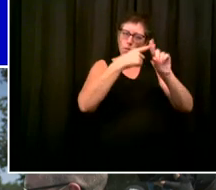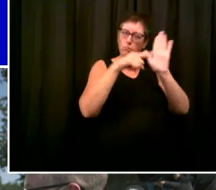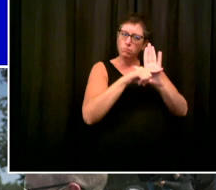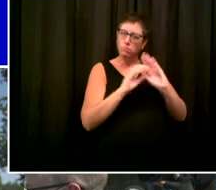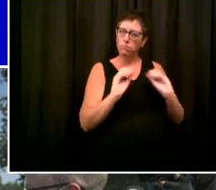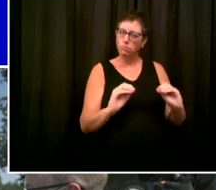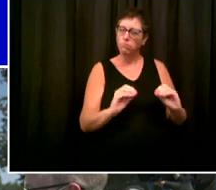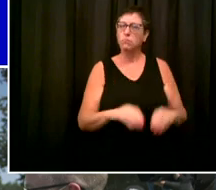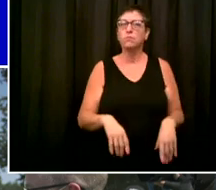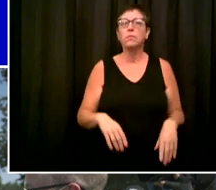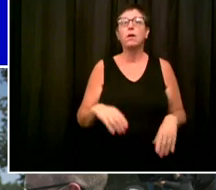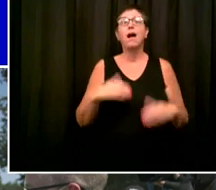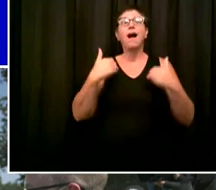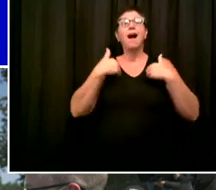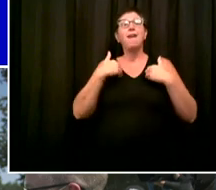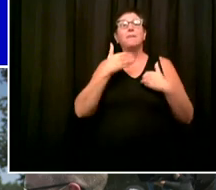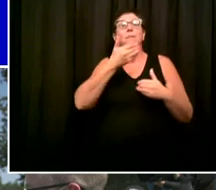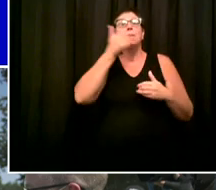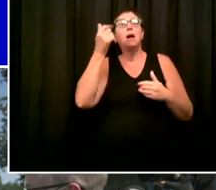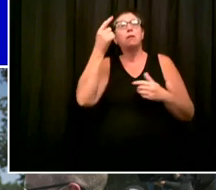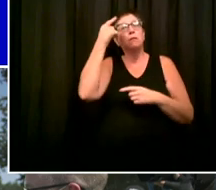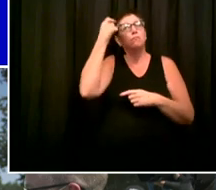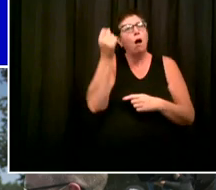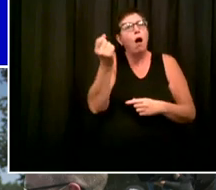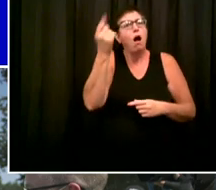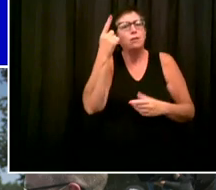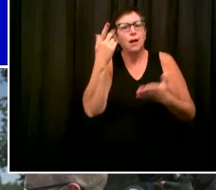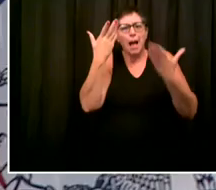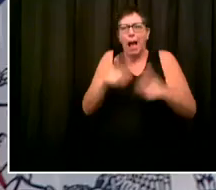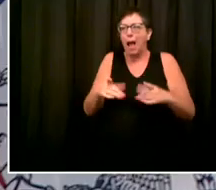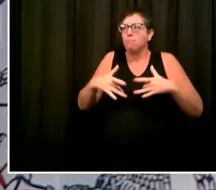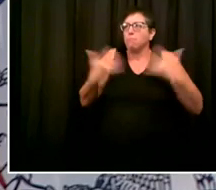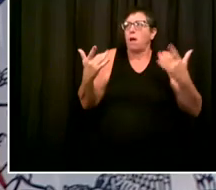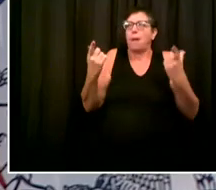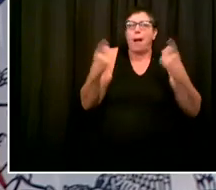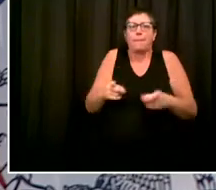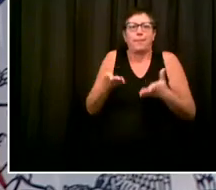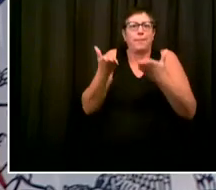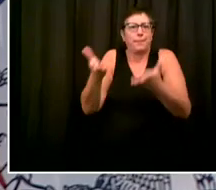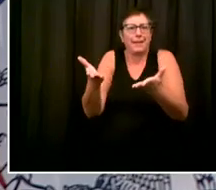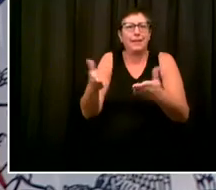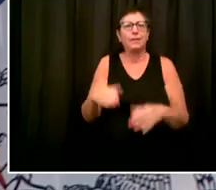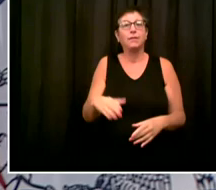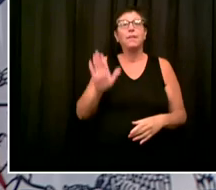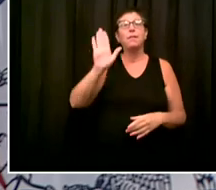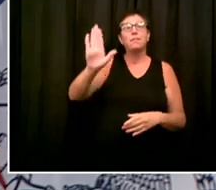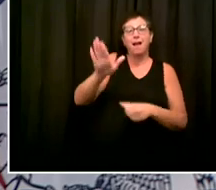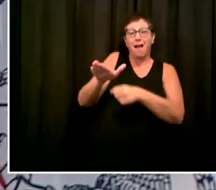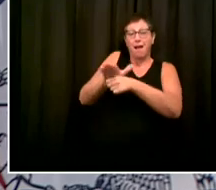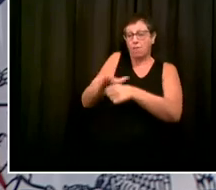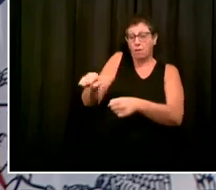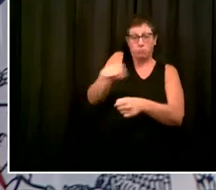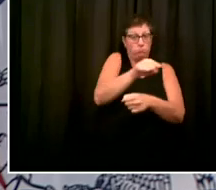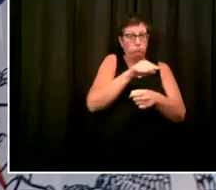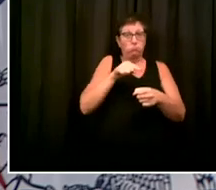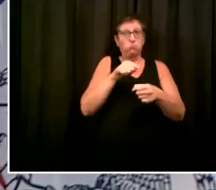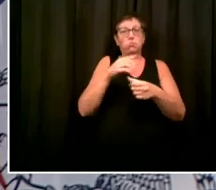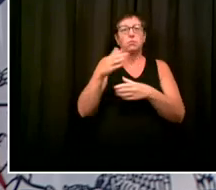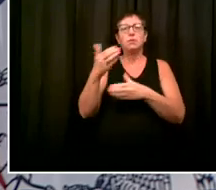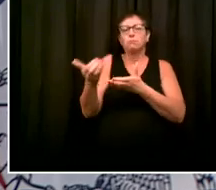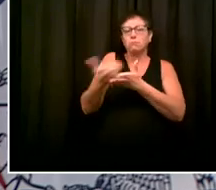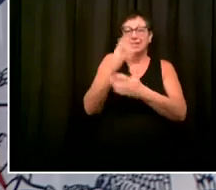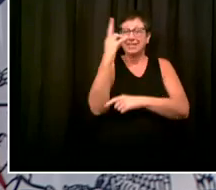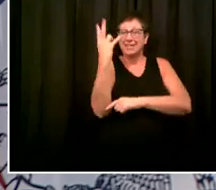average for that community is 2.5 percent. So it's more than the citywide average, but thank God, not by a lot.